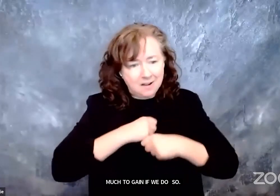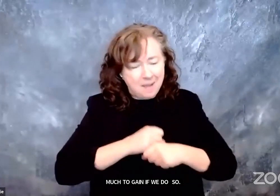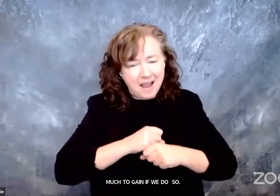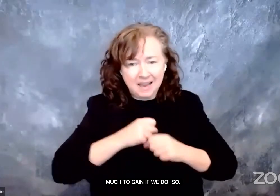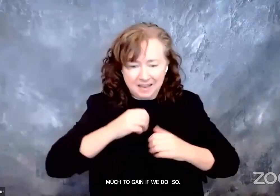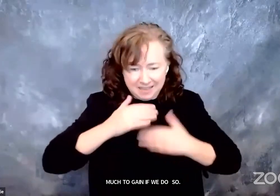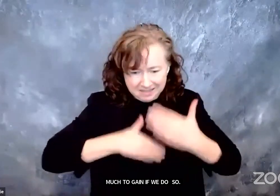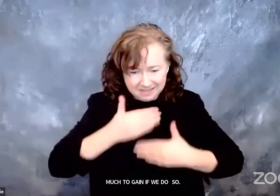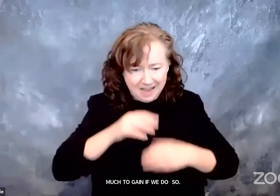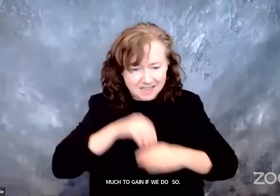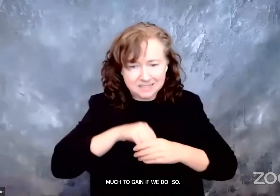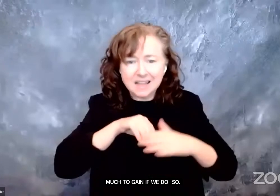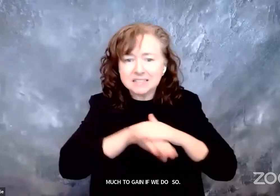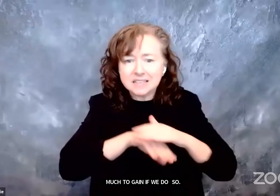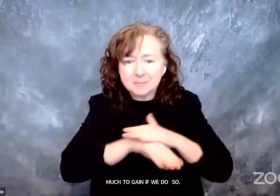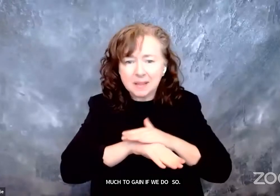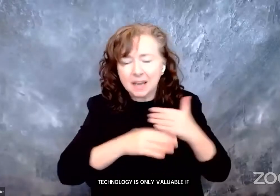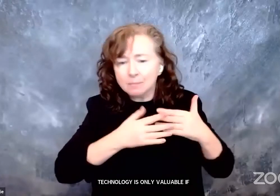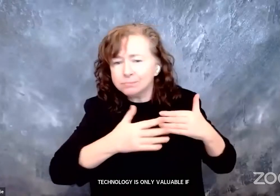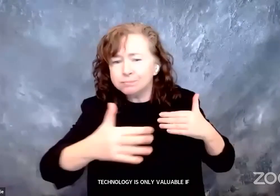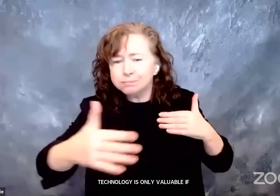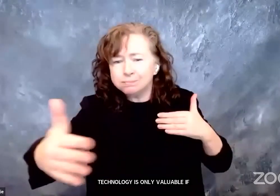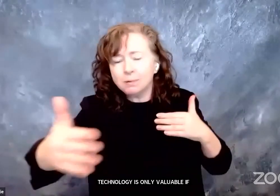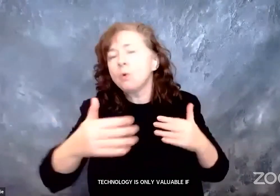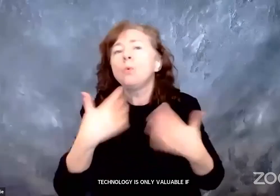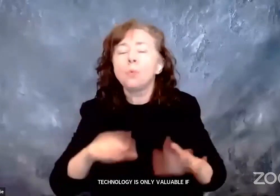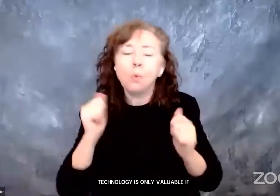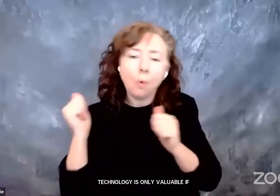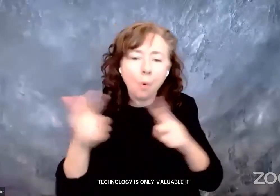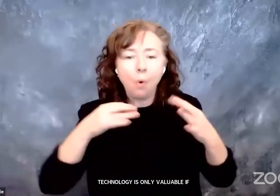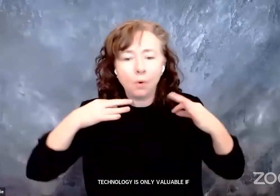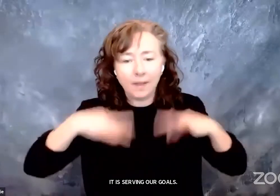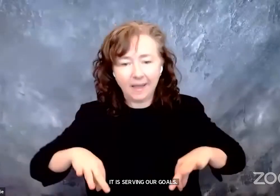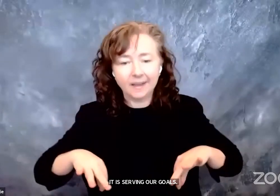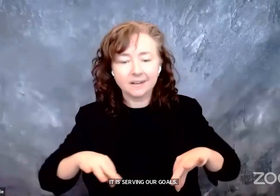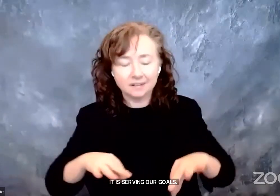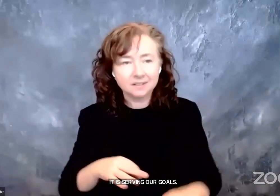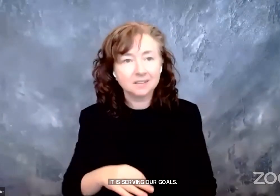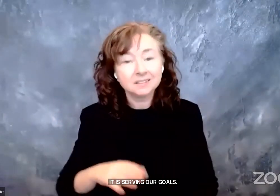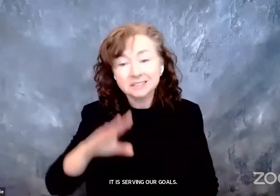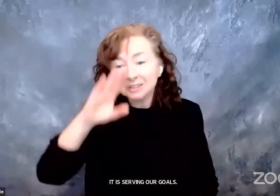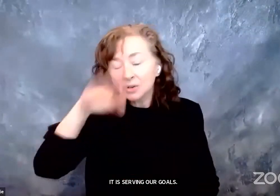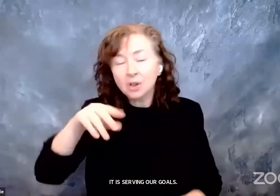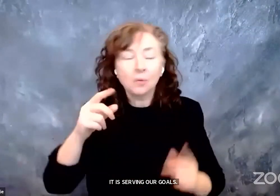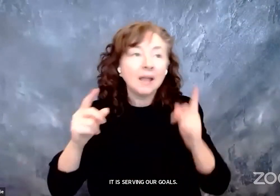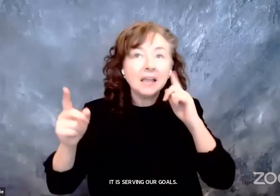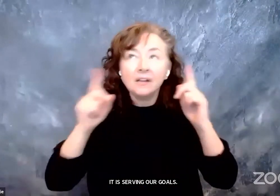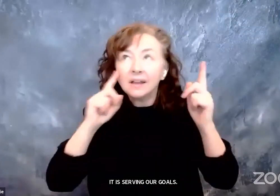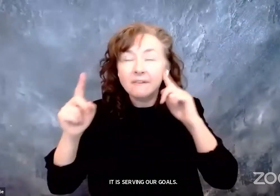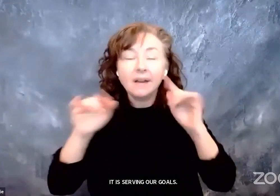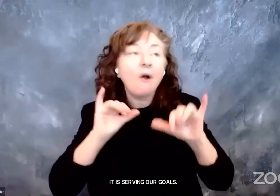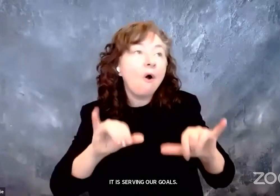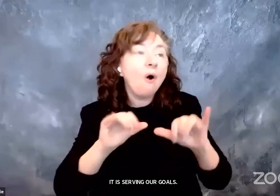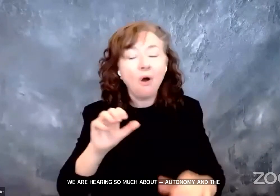Technology is only valuable if it's serving our goals. And we're hearing so much about autonomy and the promise of the autonomous vehicle.